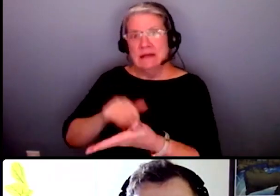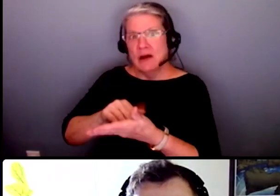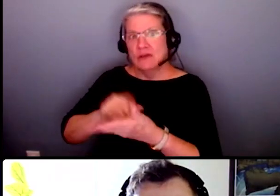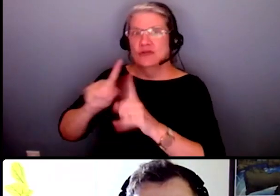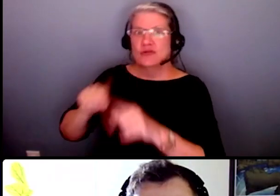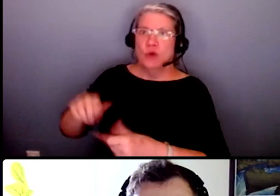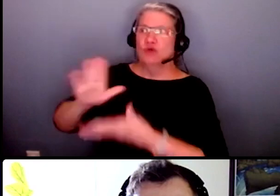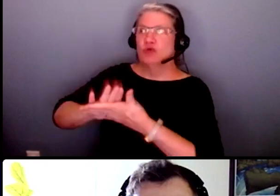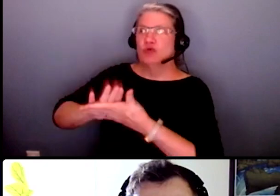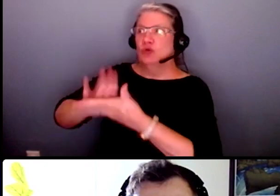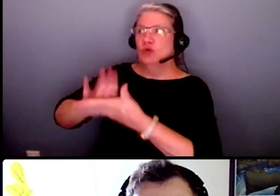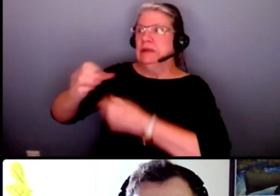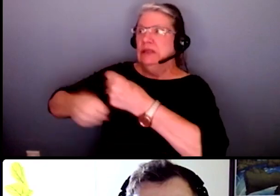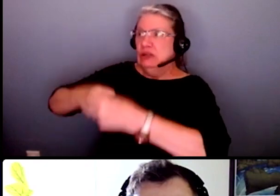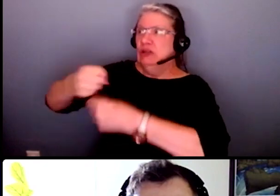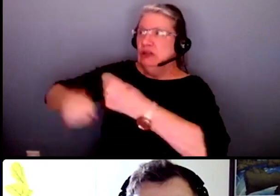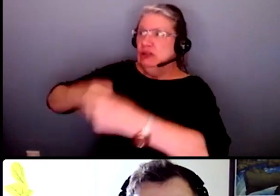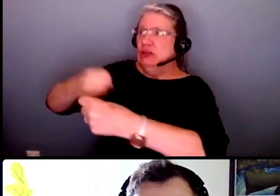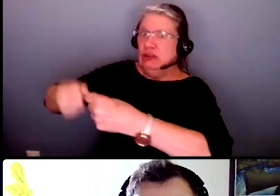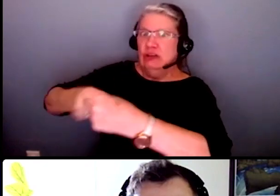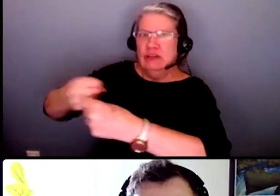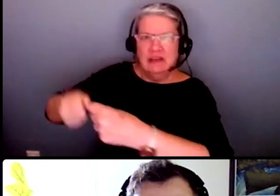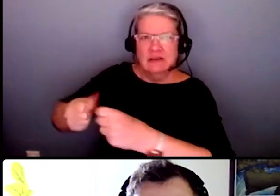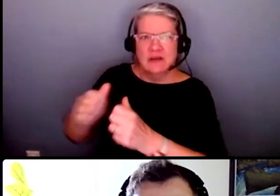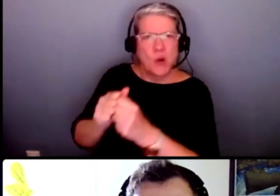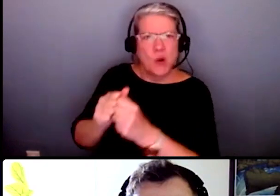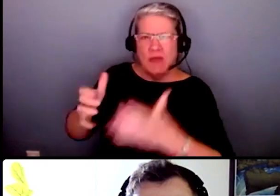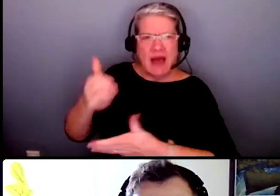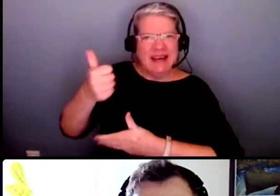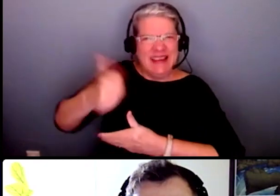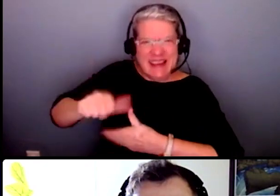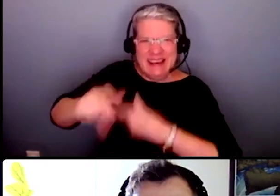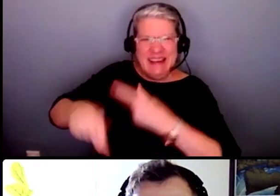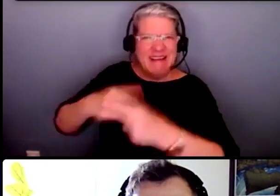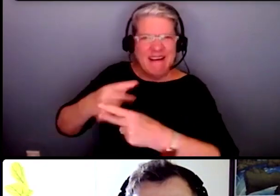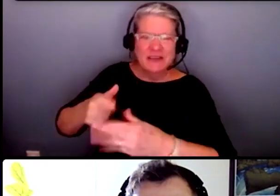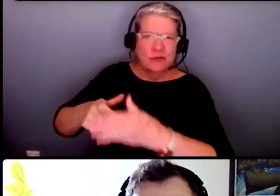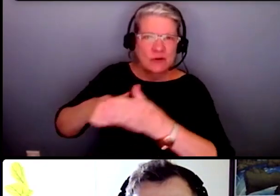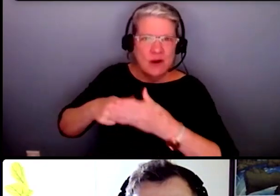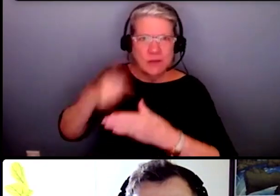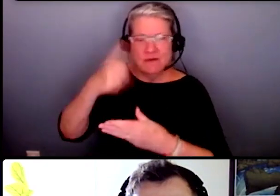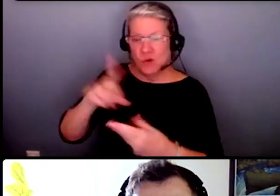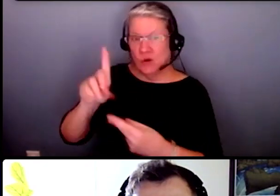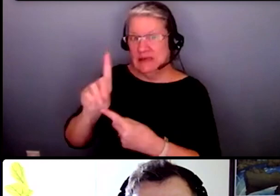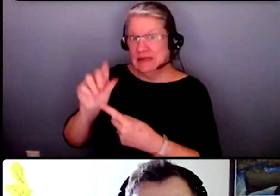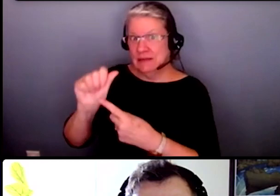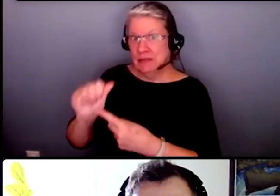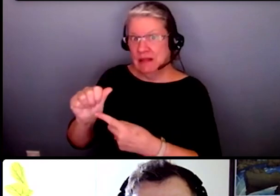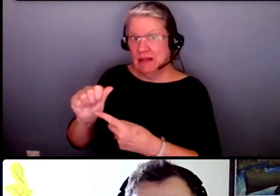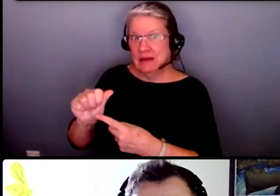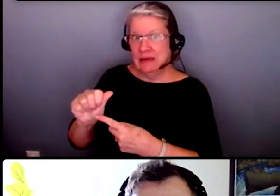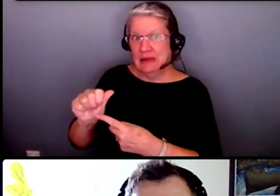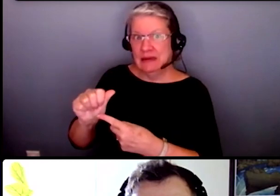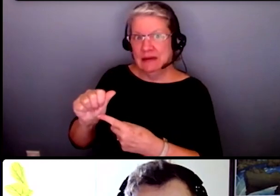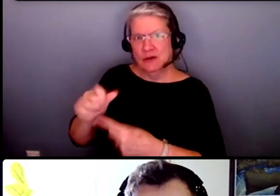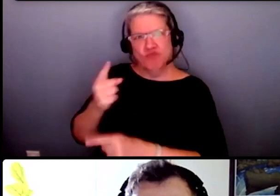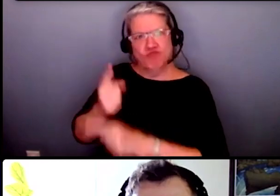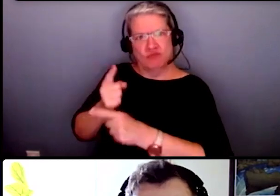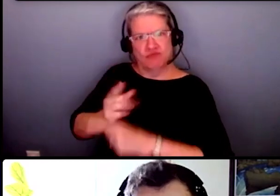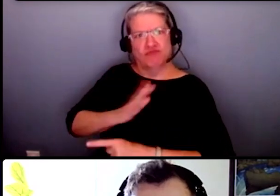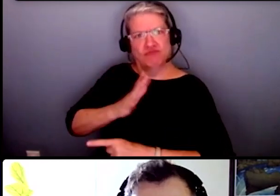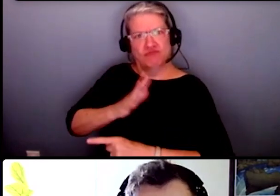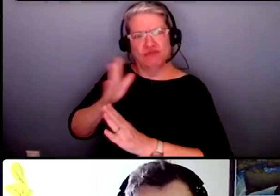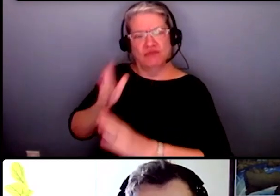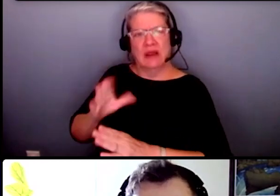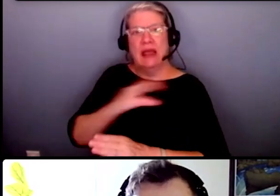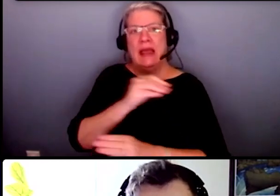need to get through there isn't something required both on disability etiquette and certain conditions that